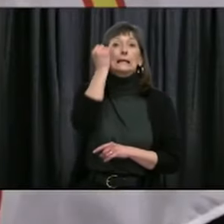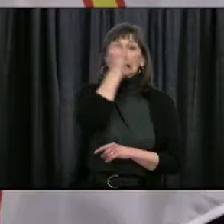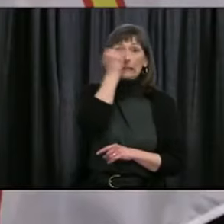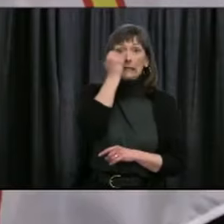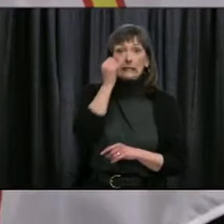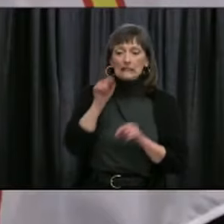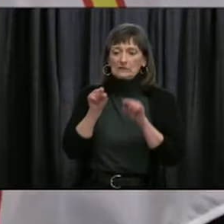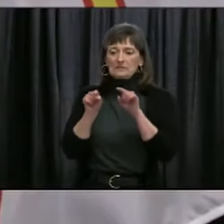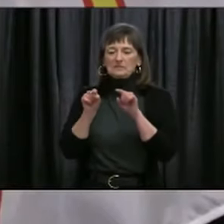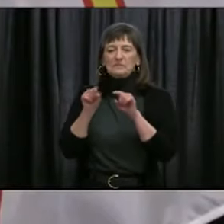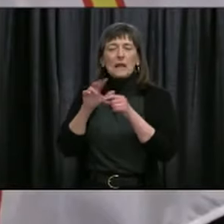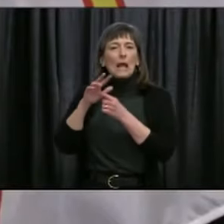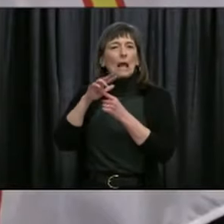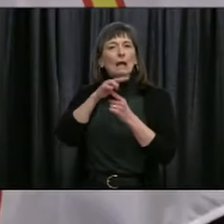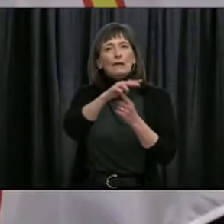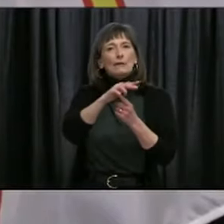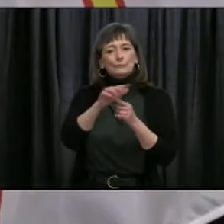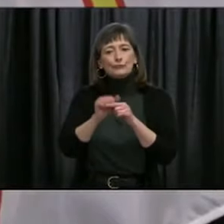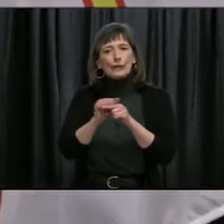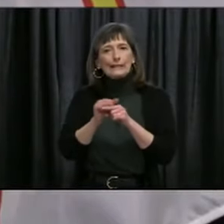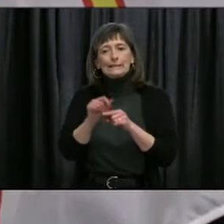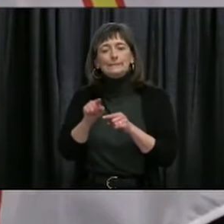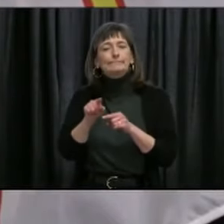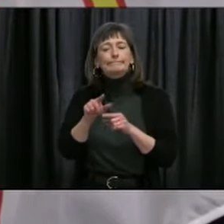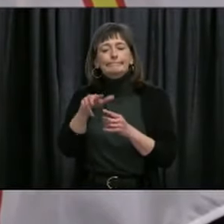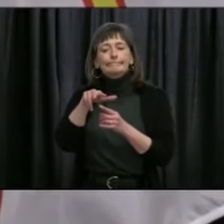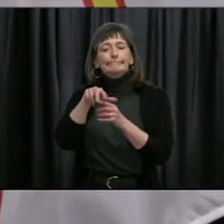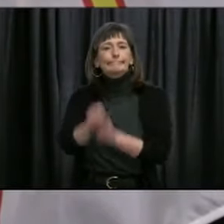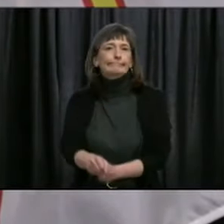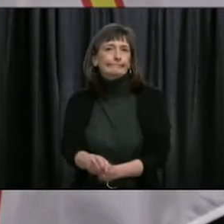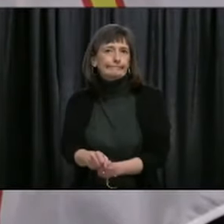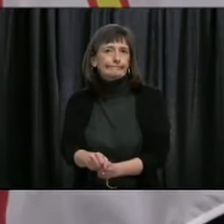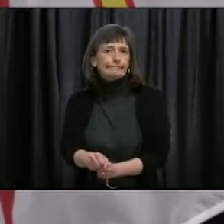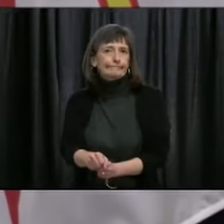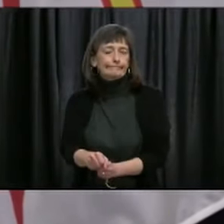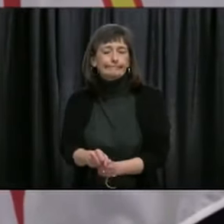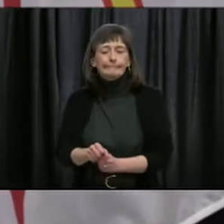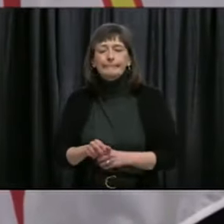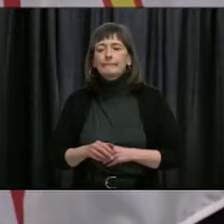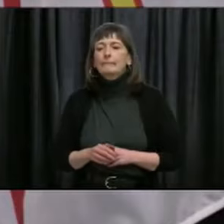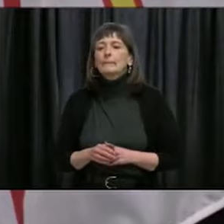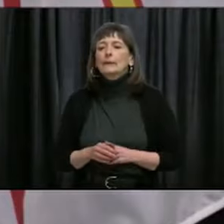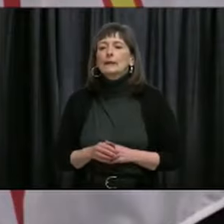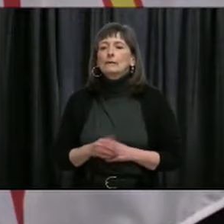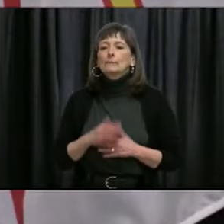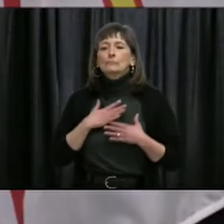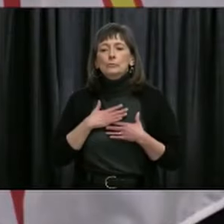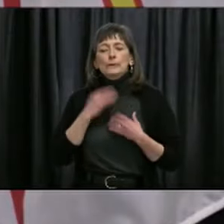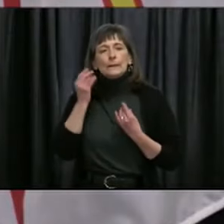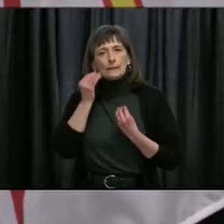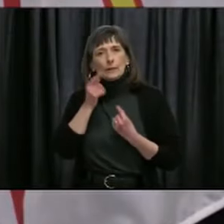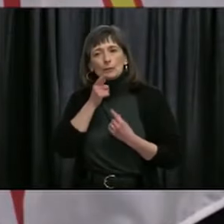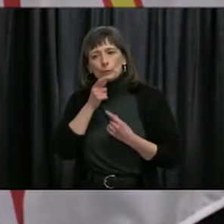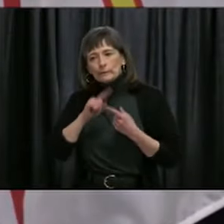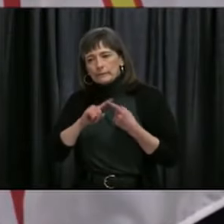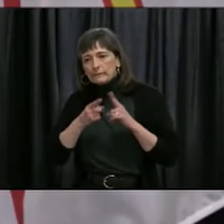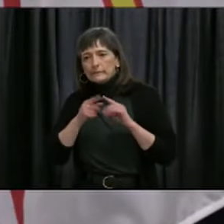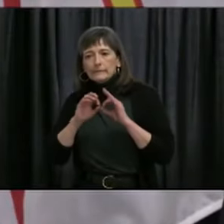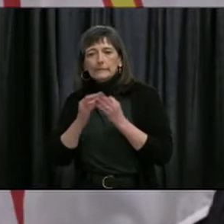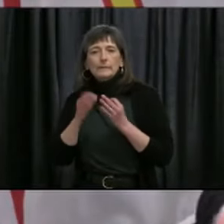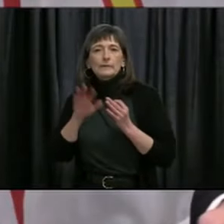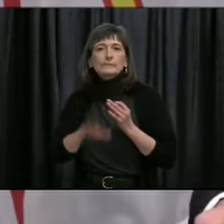Our thoughts are with the families, their friends, and all of those who have been impacted by this tragic event.